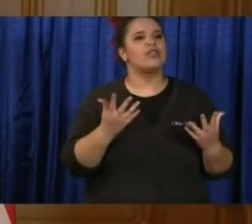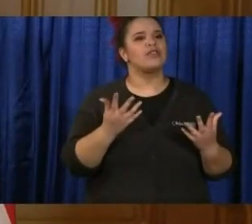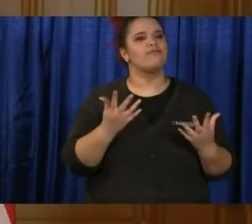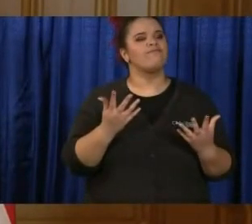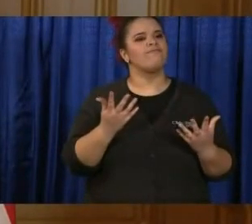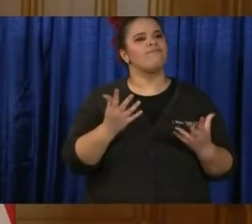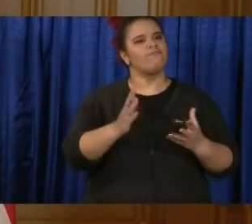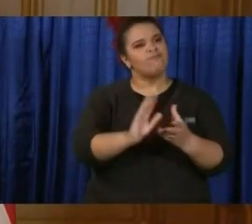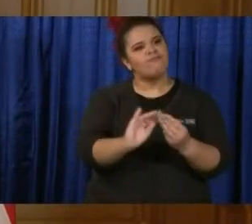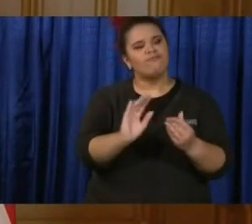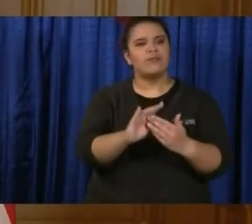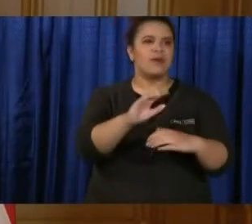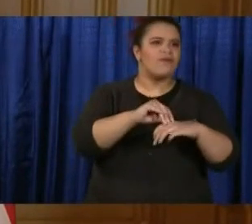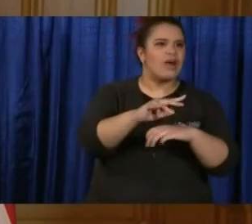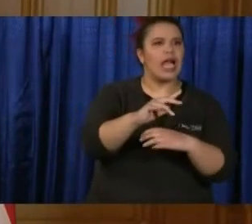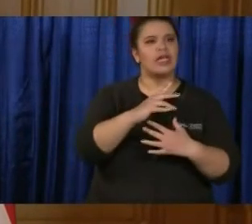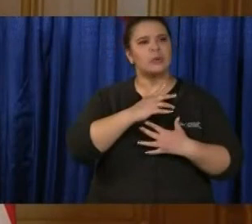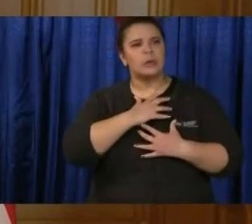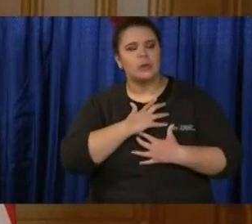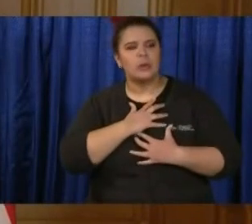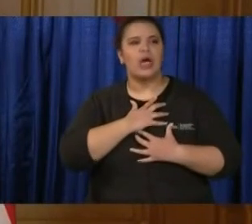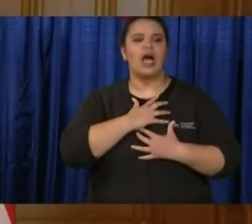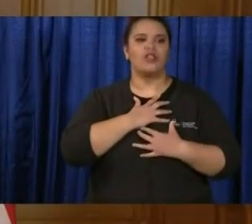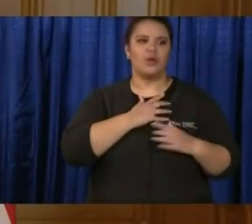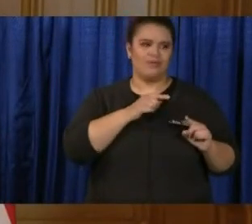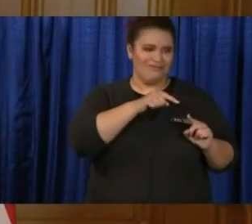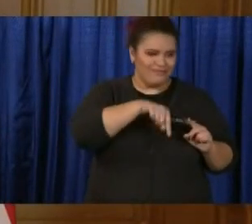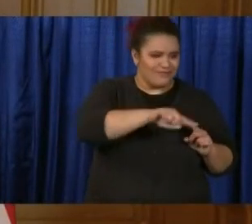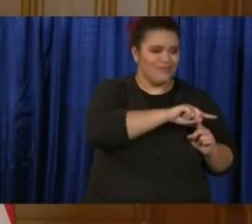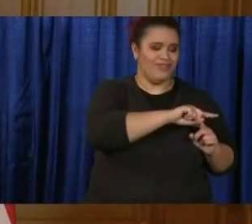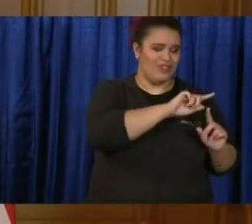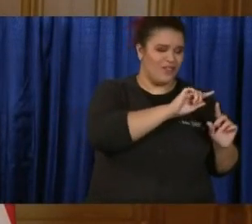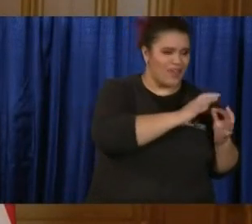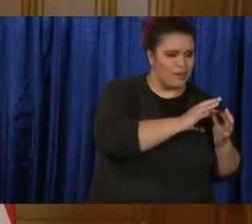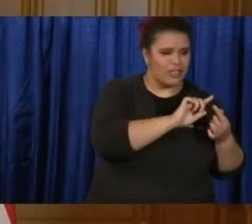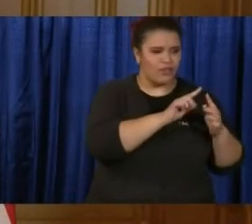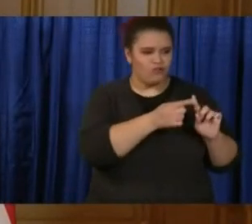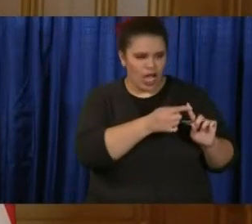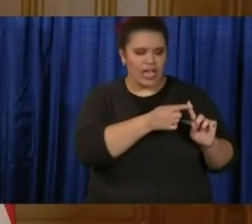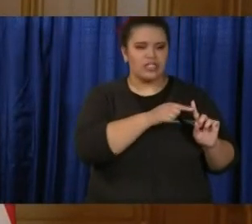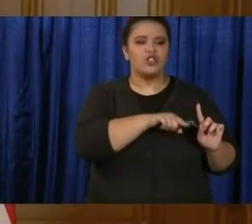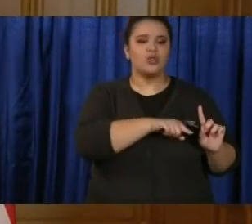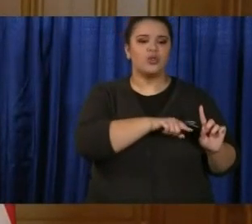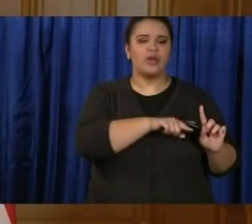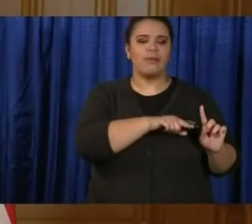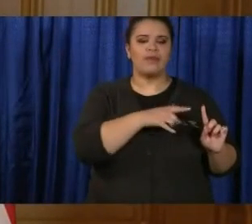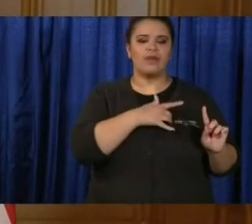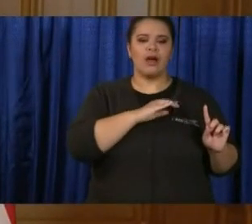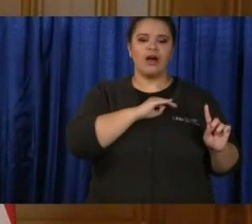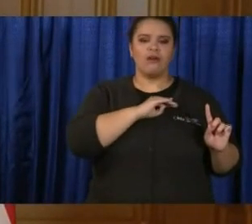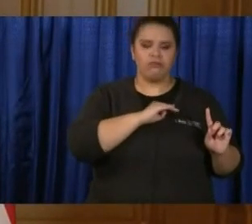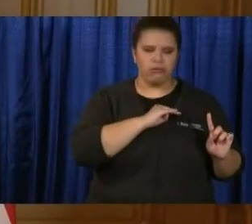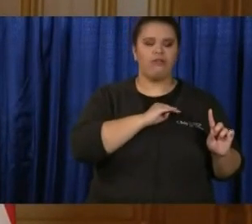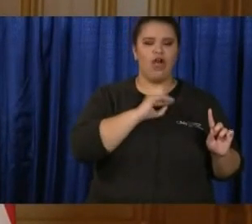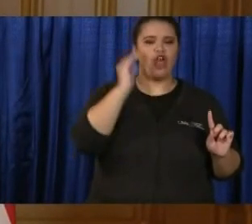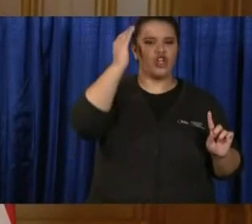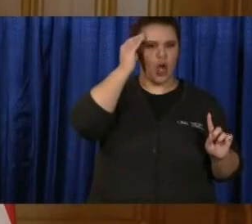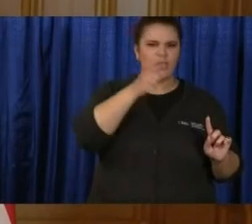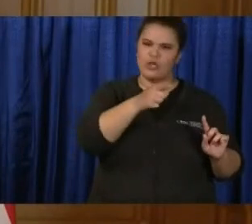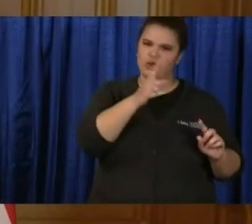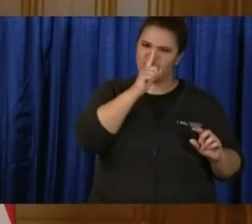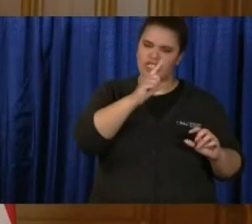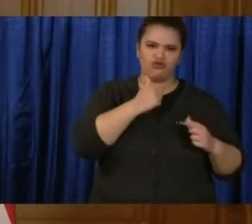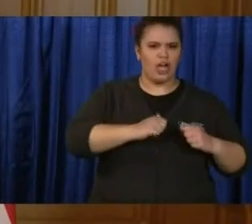during this crisis on, you steps you're taking to prevent— First